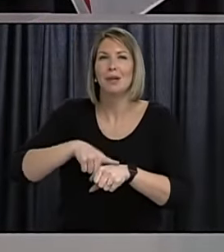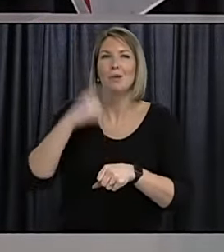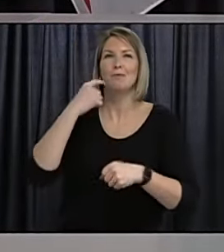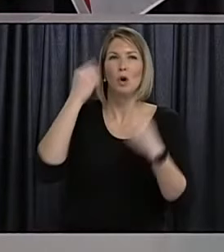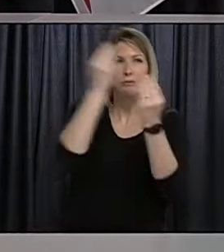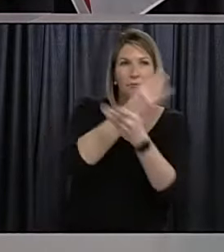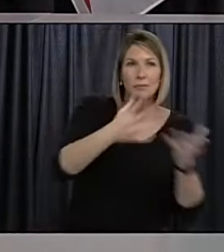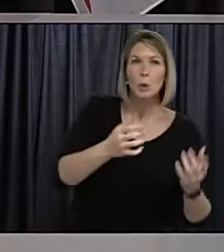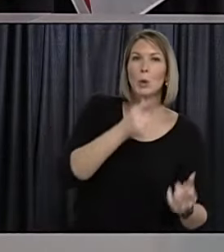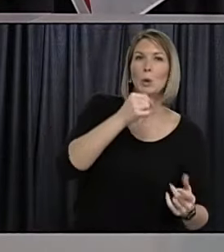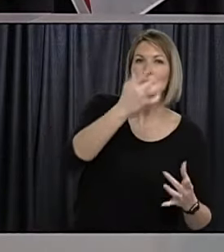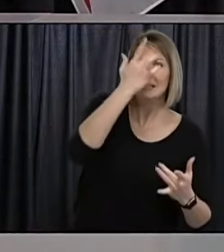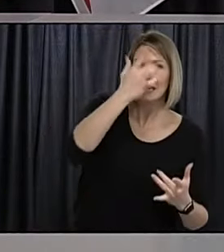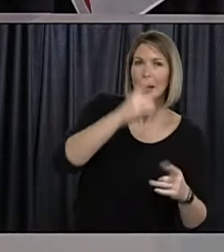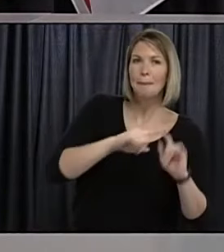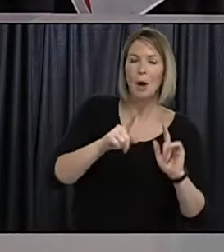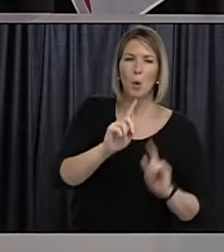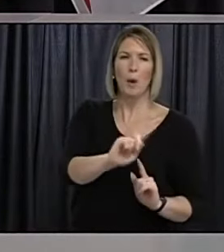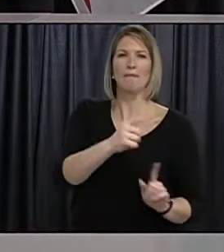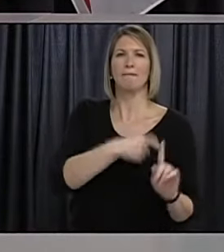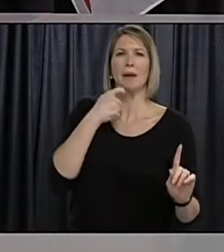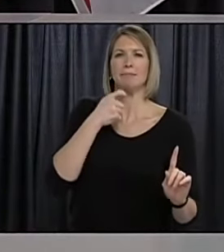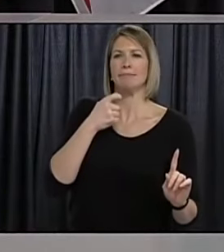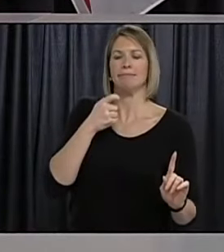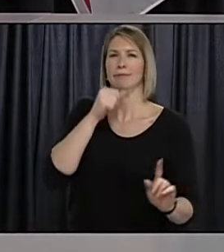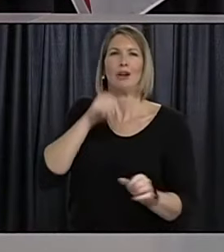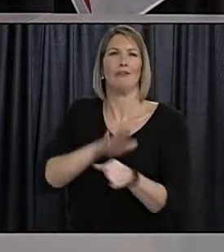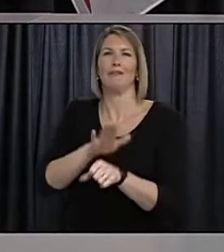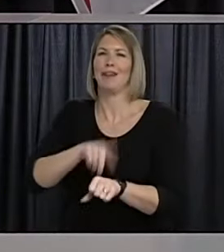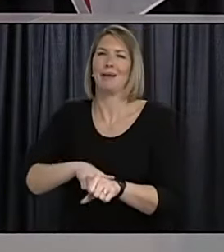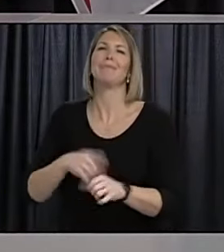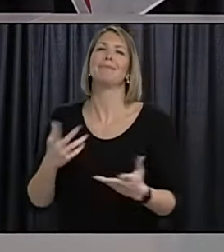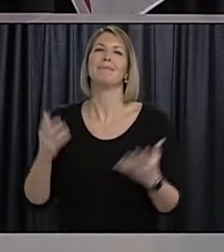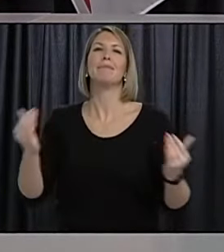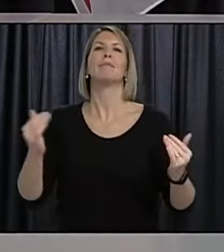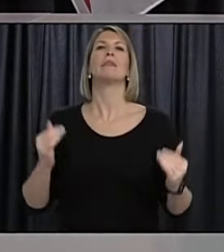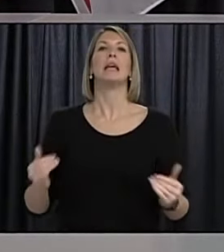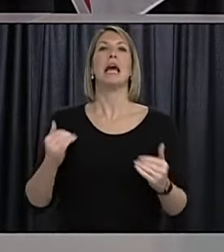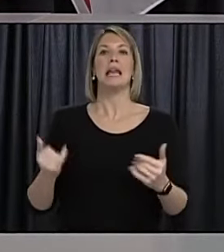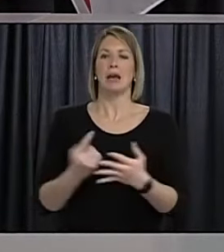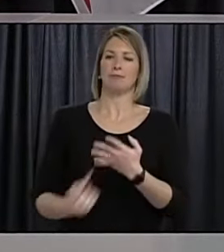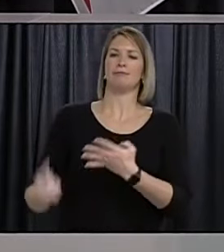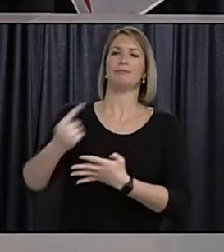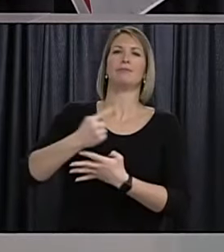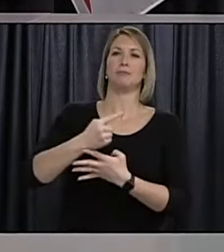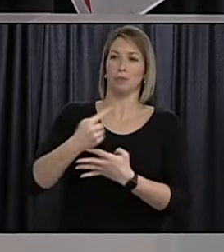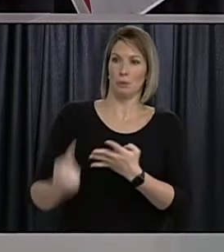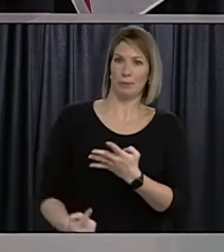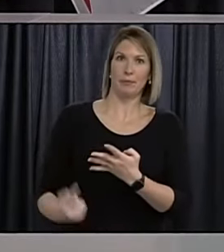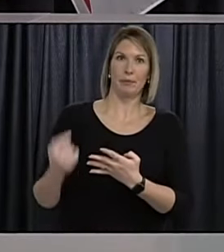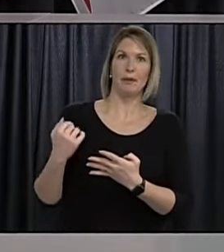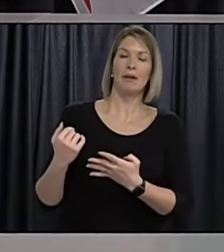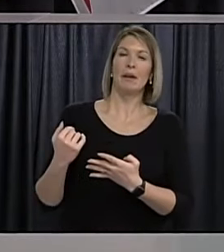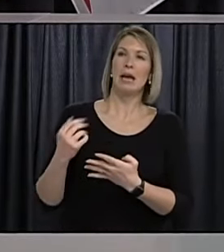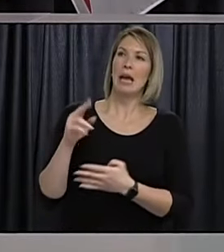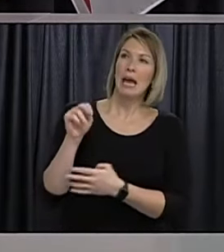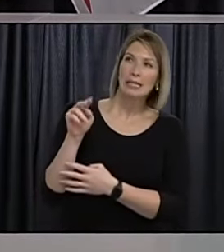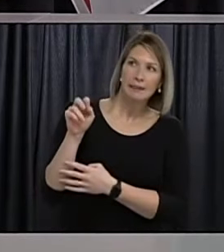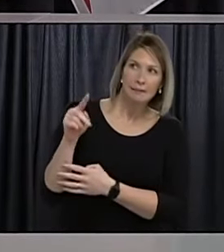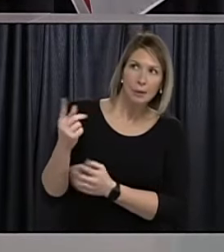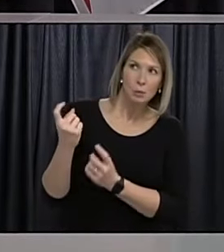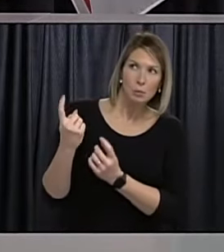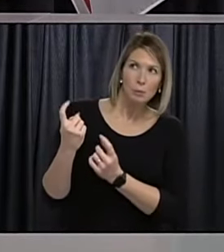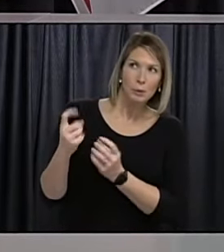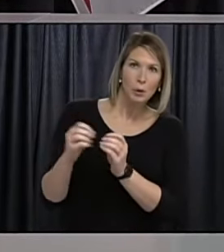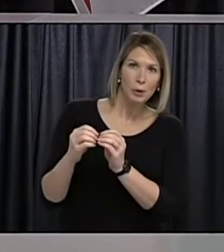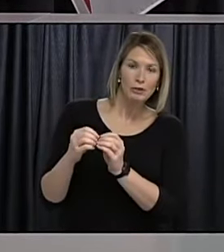i will now go back through each reporter to see if you have one final question kellyanne roberts with ntv do you have a final question i